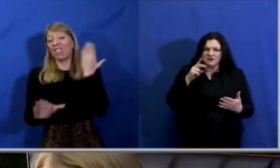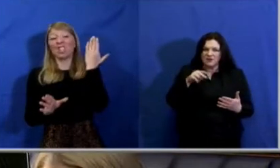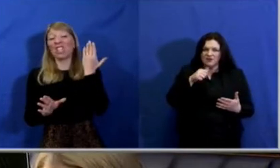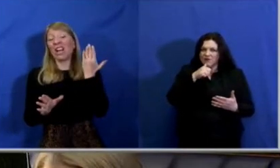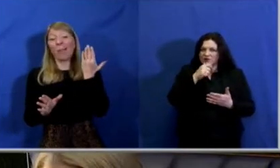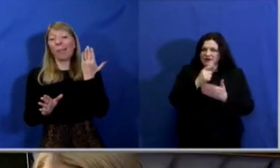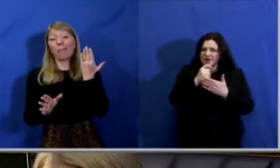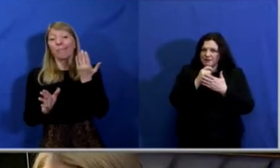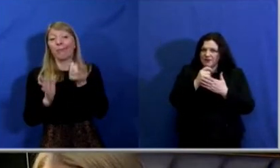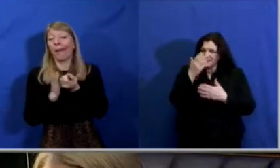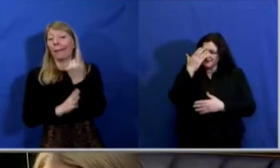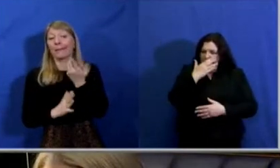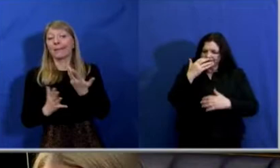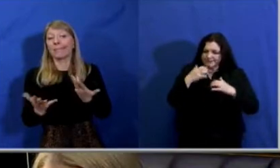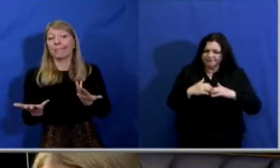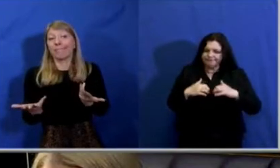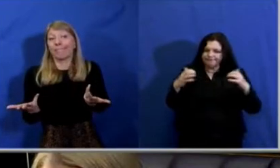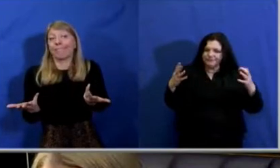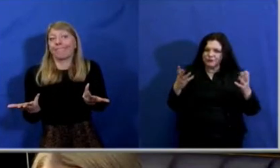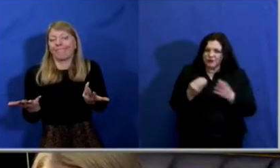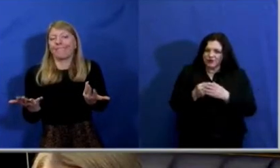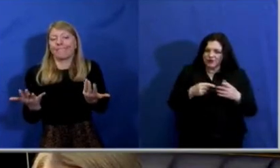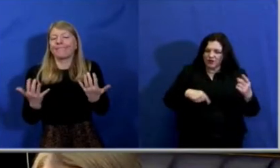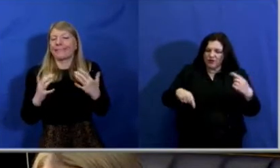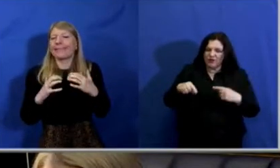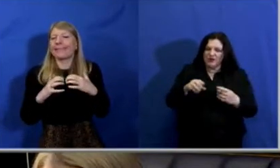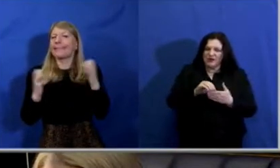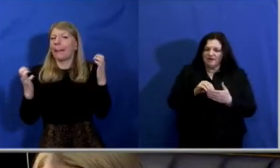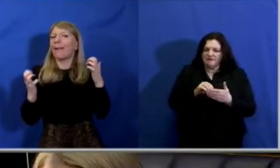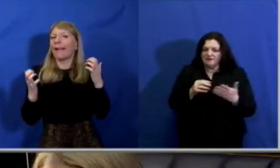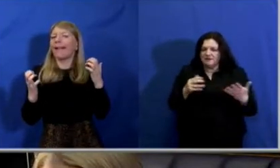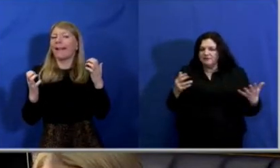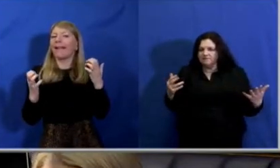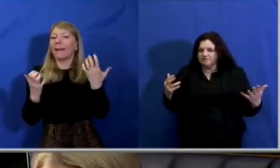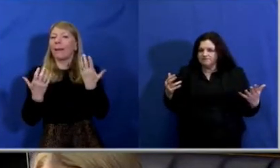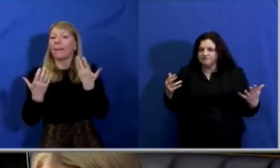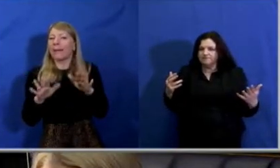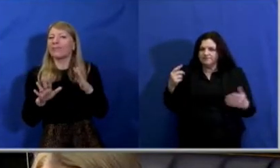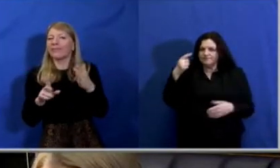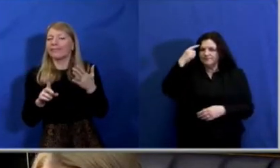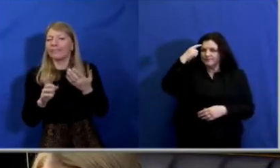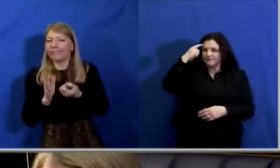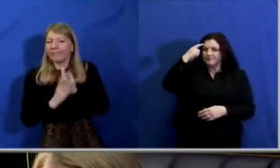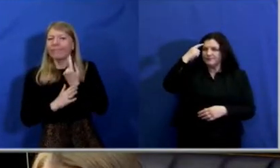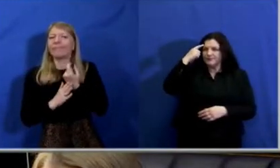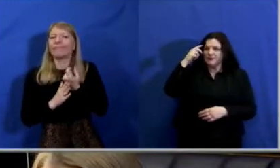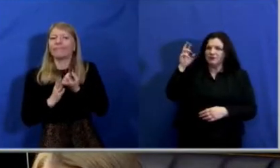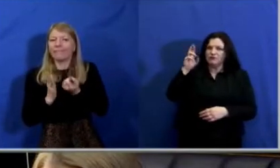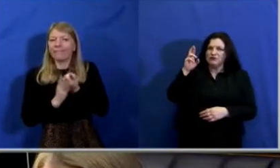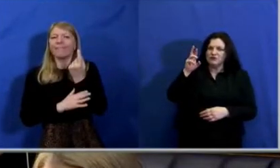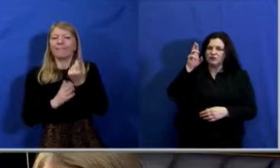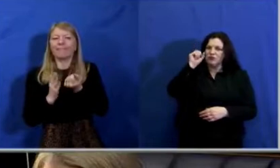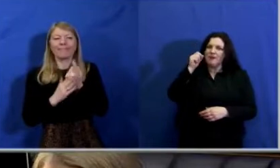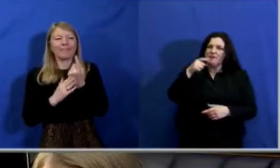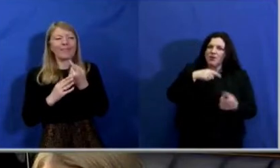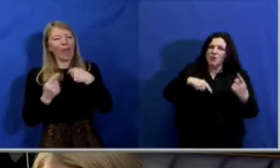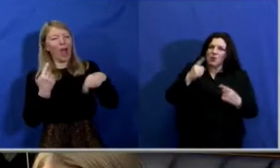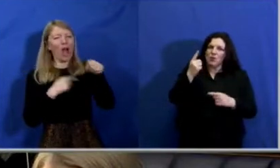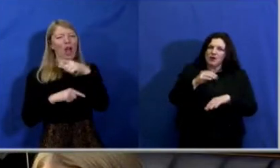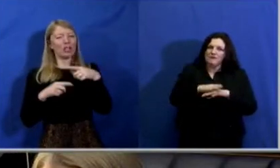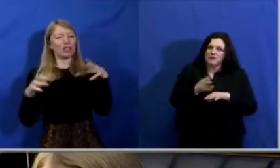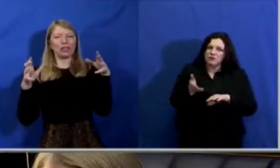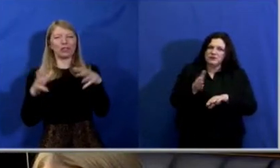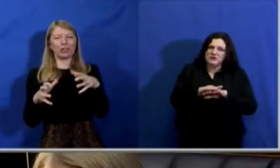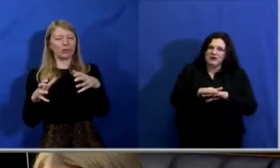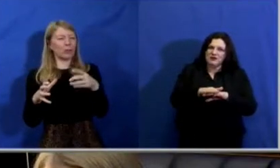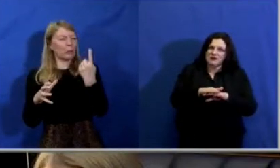that we have had reason to remember one of us who has passed away.